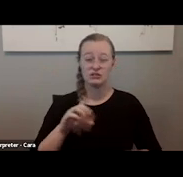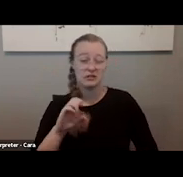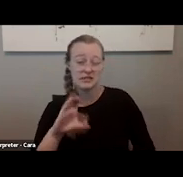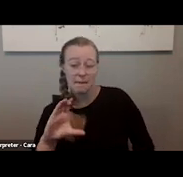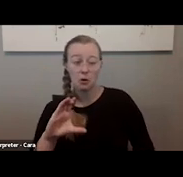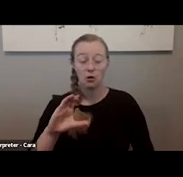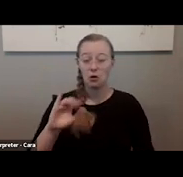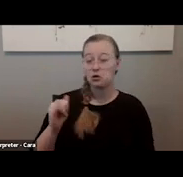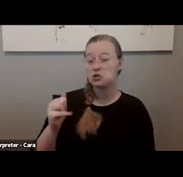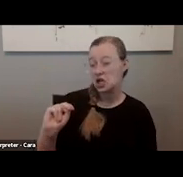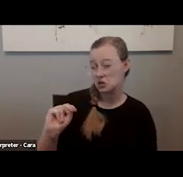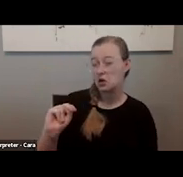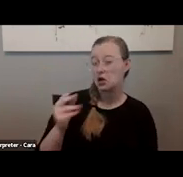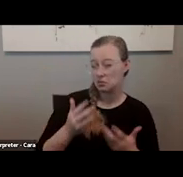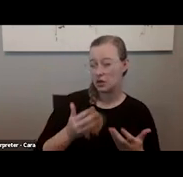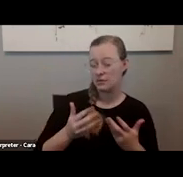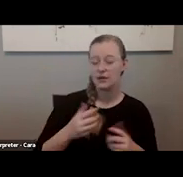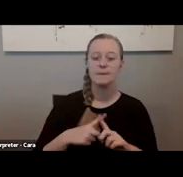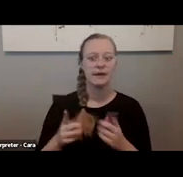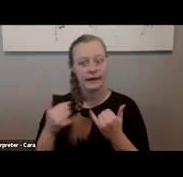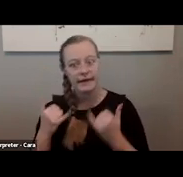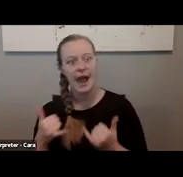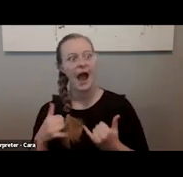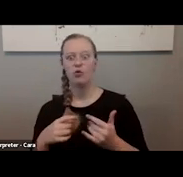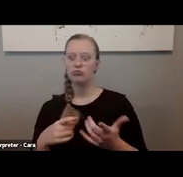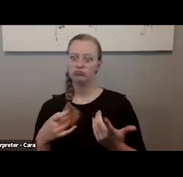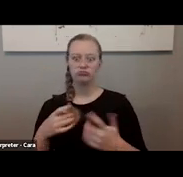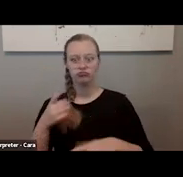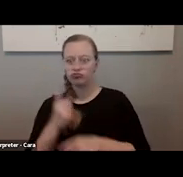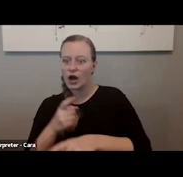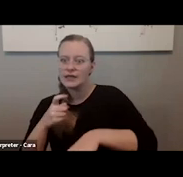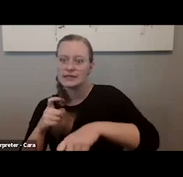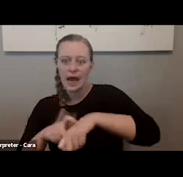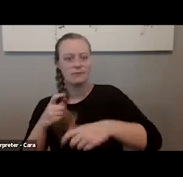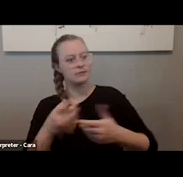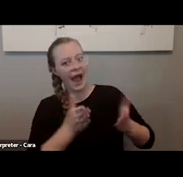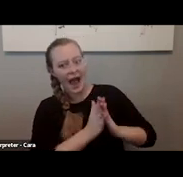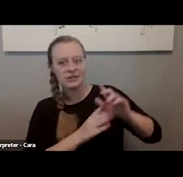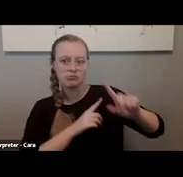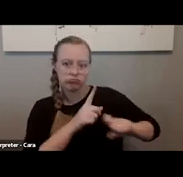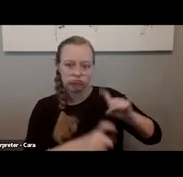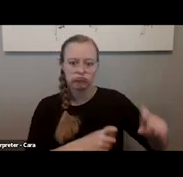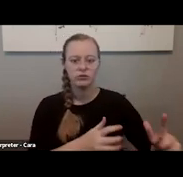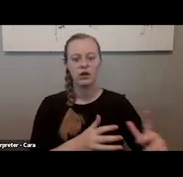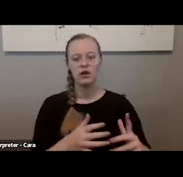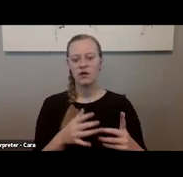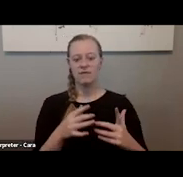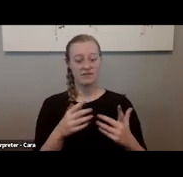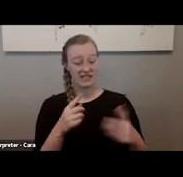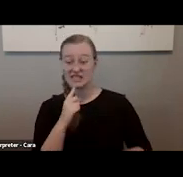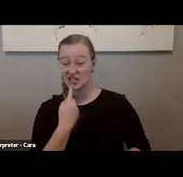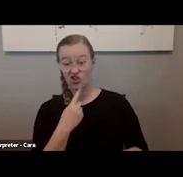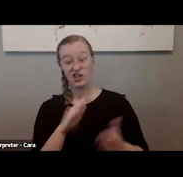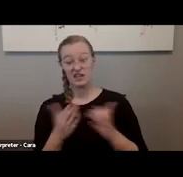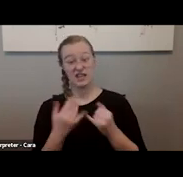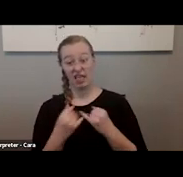January. But now is the time to make an ask because there are deadlines, very serious deadlines, in terms of when these requests have to come